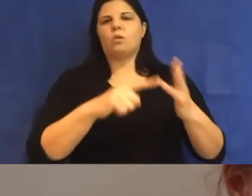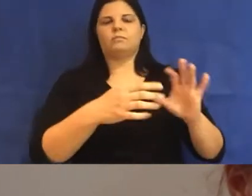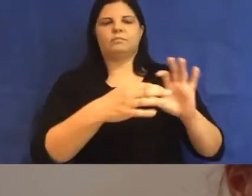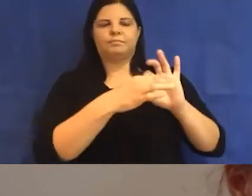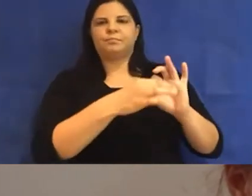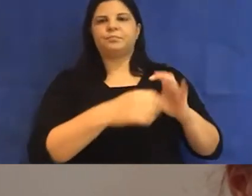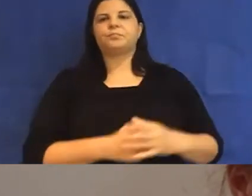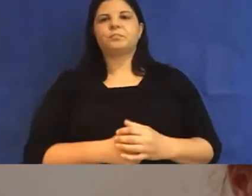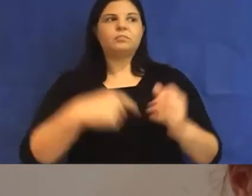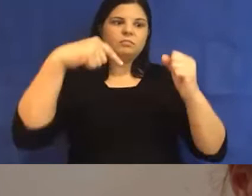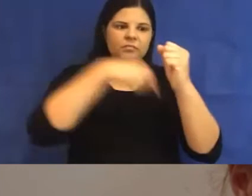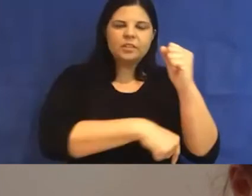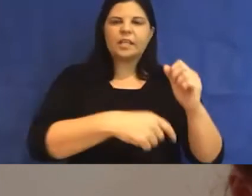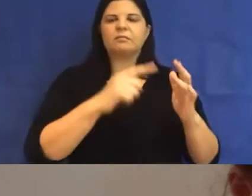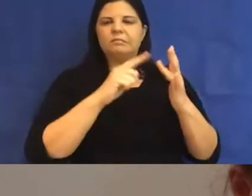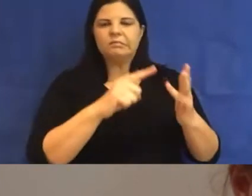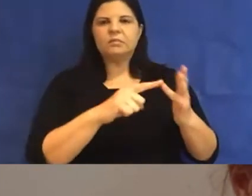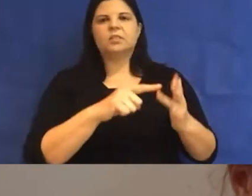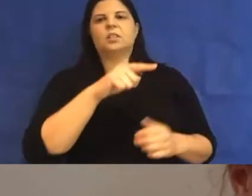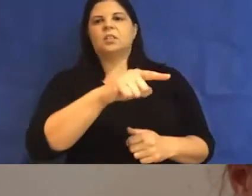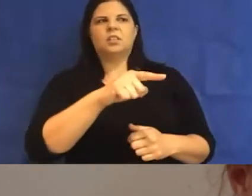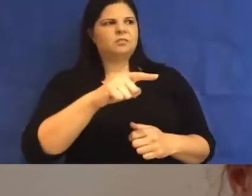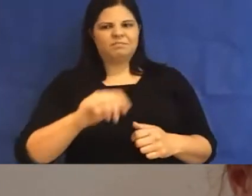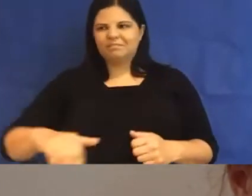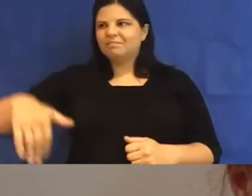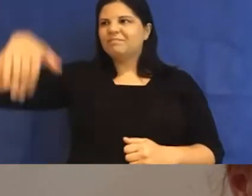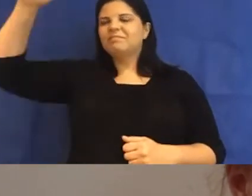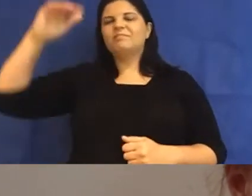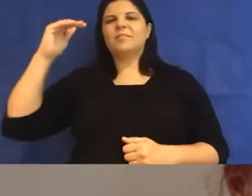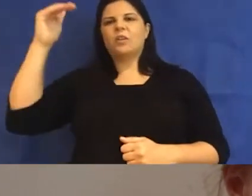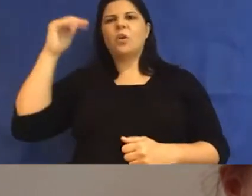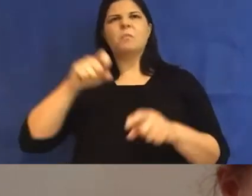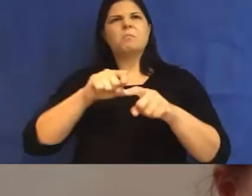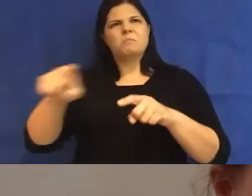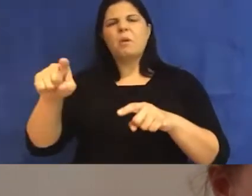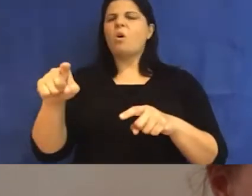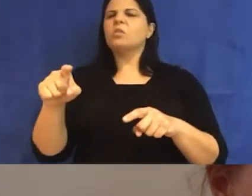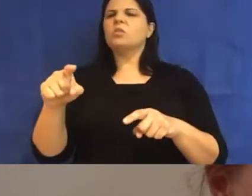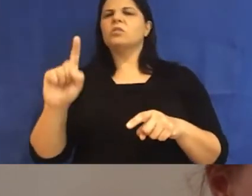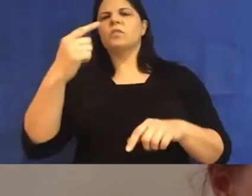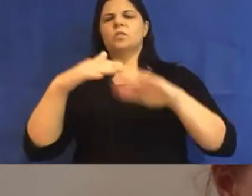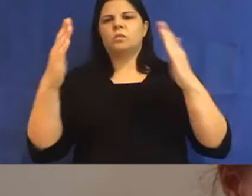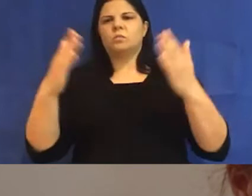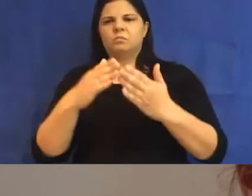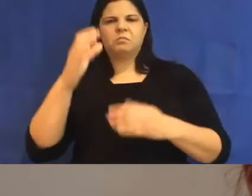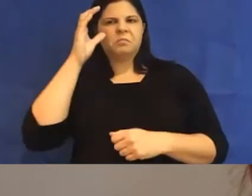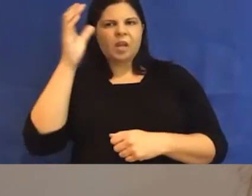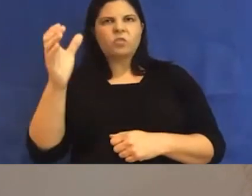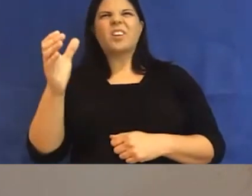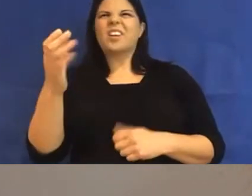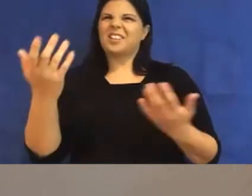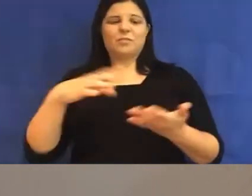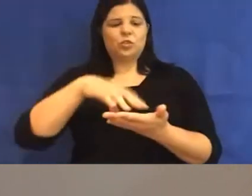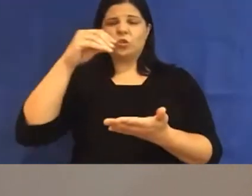debt relation, the passage to adulthood in most industrialised nations, inextricably linked to the debt relation of student loans.